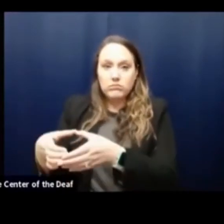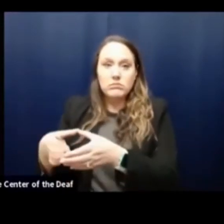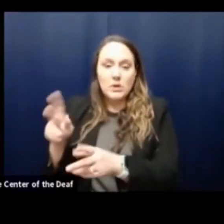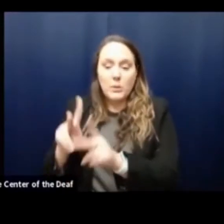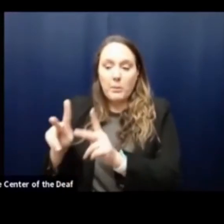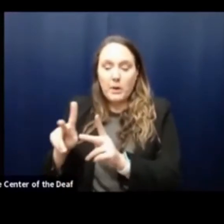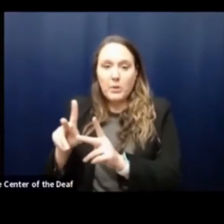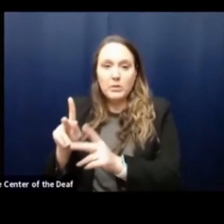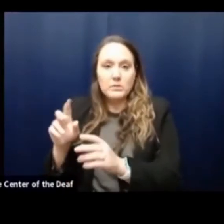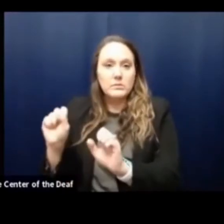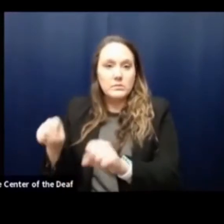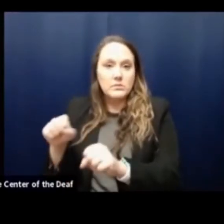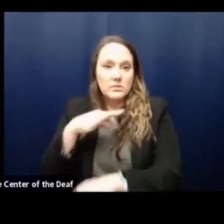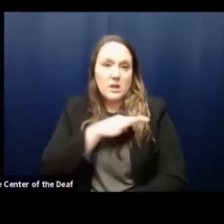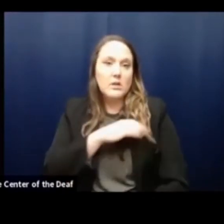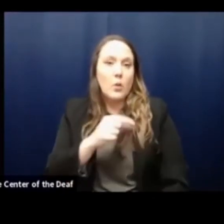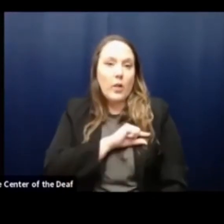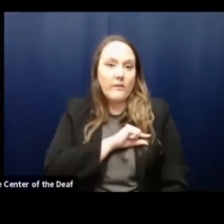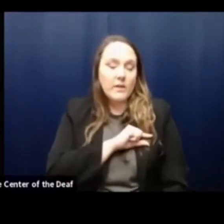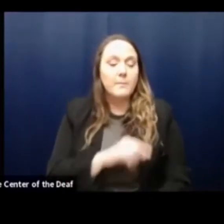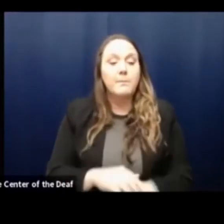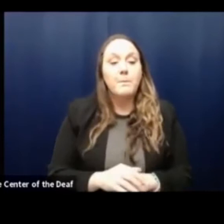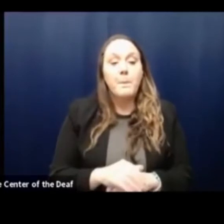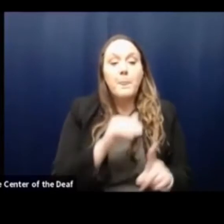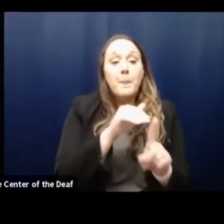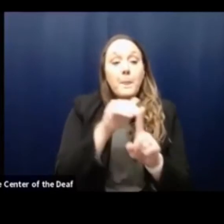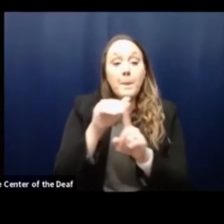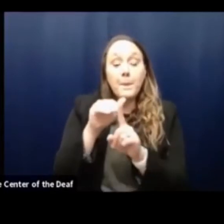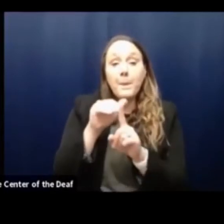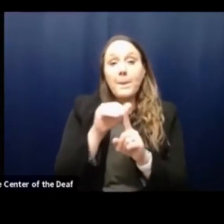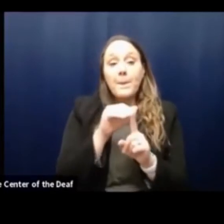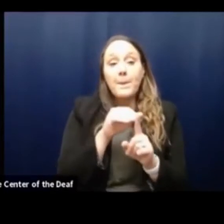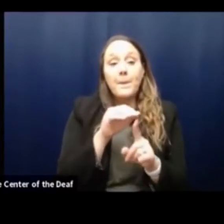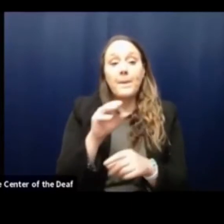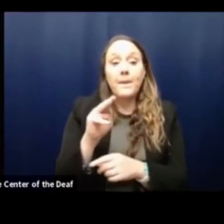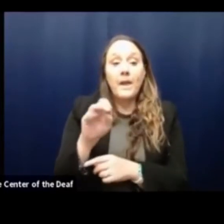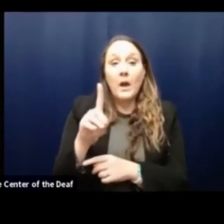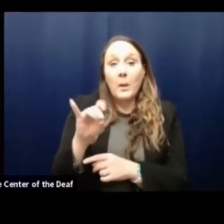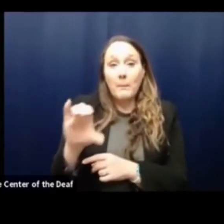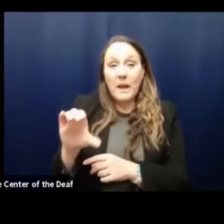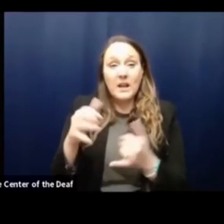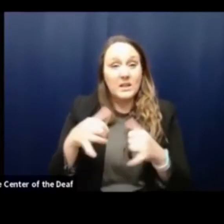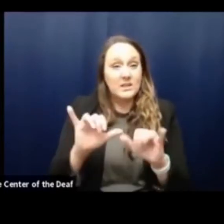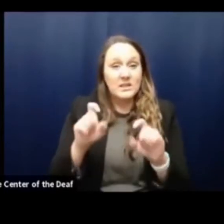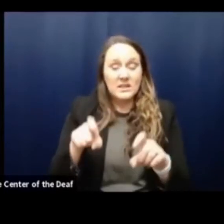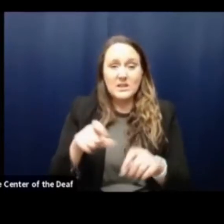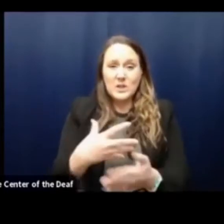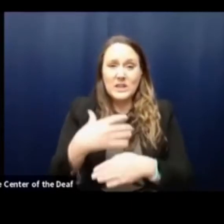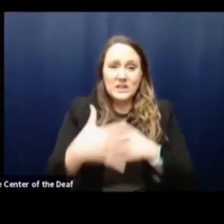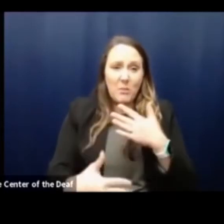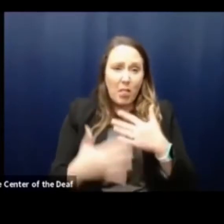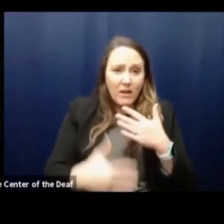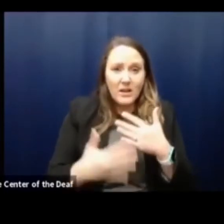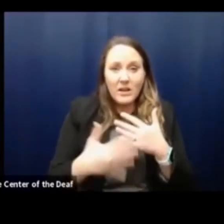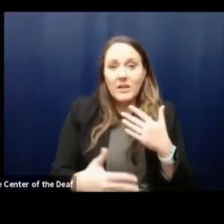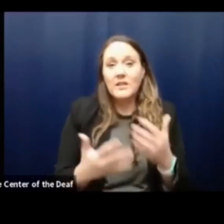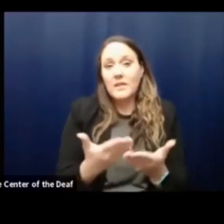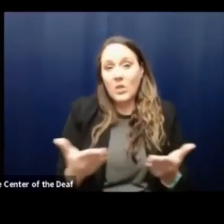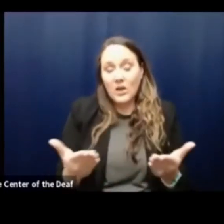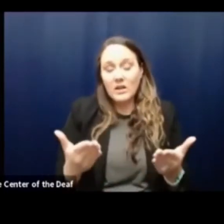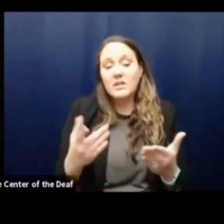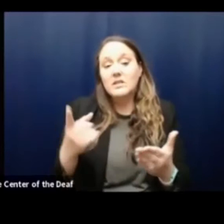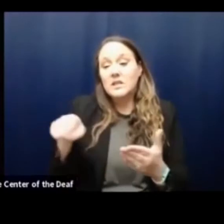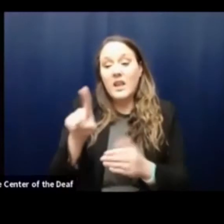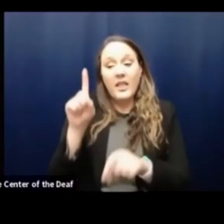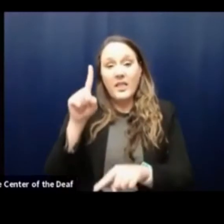want to shift pretty quickly again to remind you that Medic continues to need blood products, all types of blood products. Again, they are